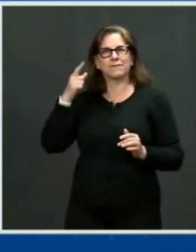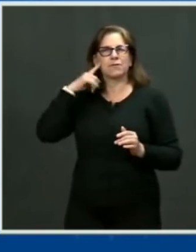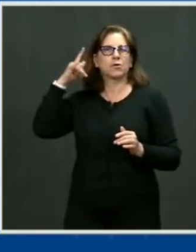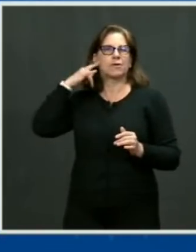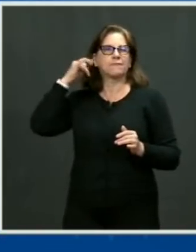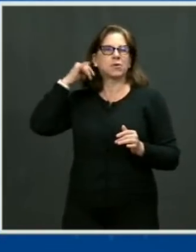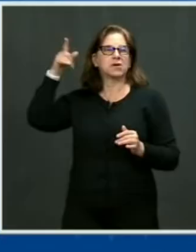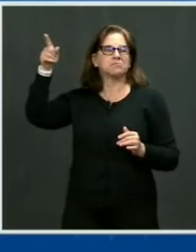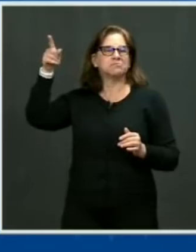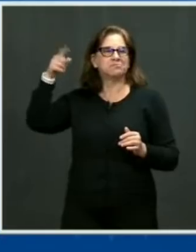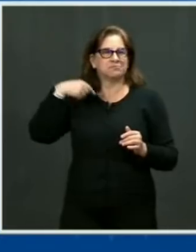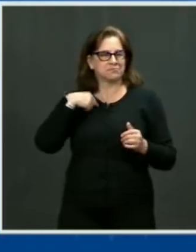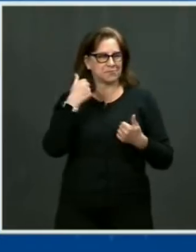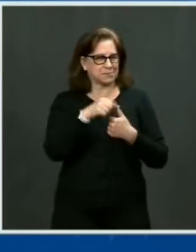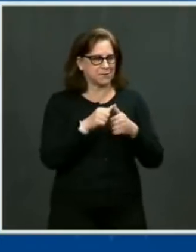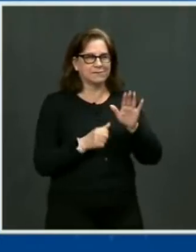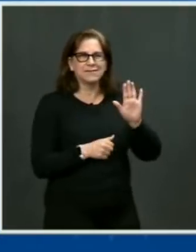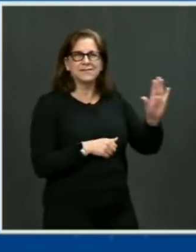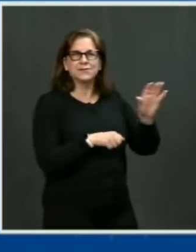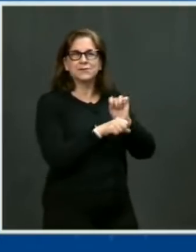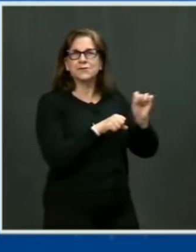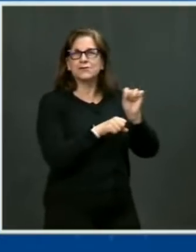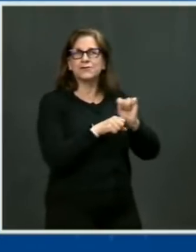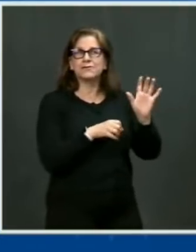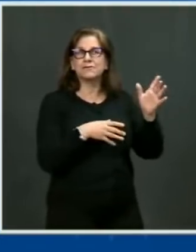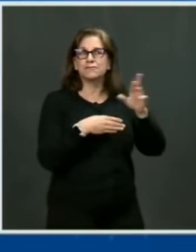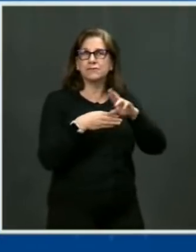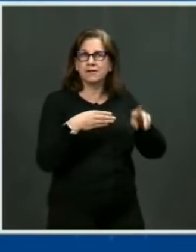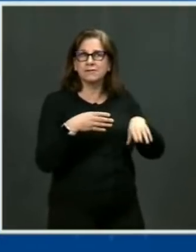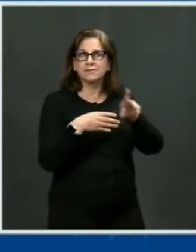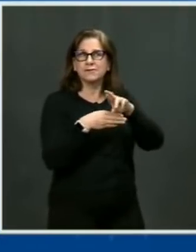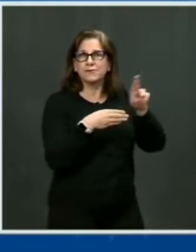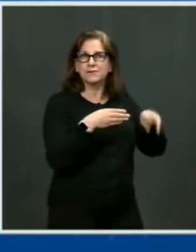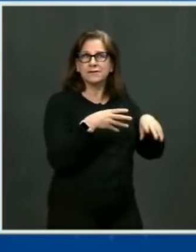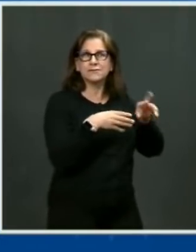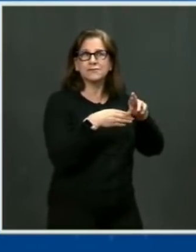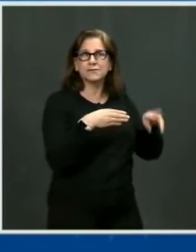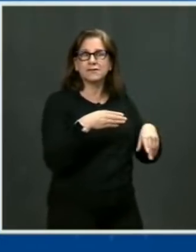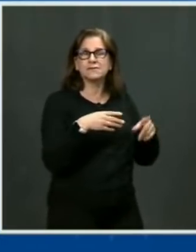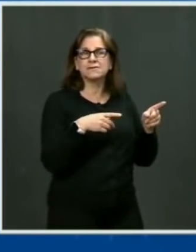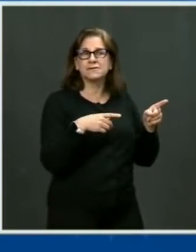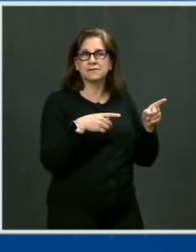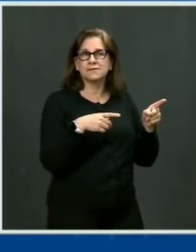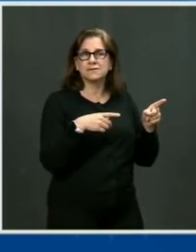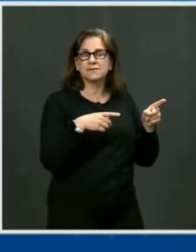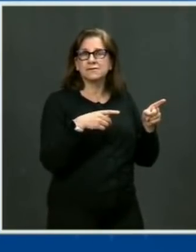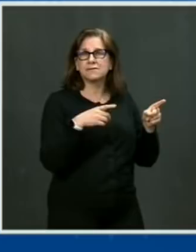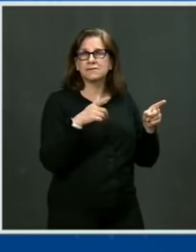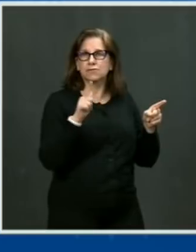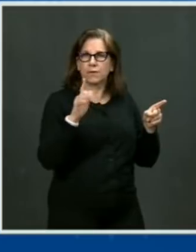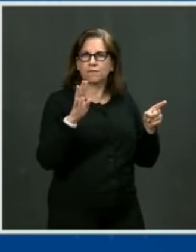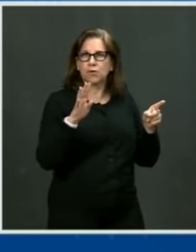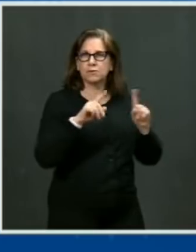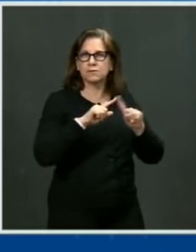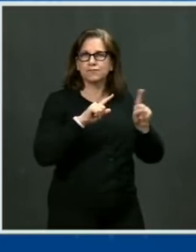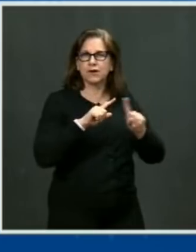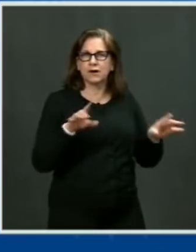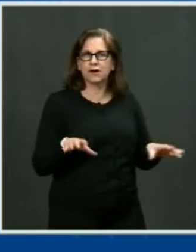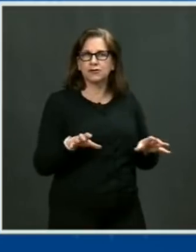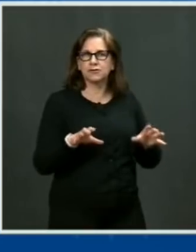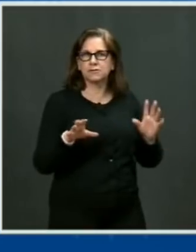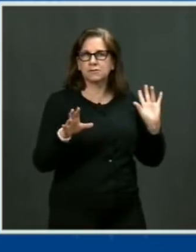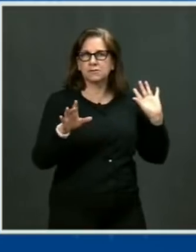resulted in nearly two dozen actions from narrowing the gun show loophole to expanding